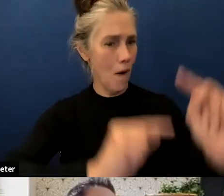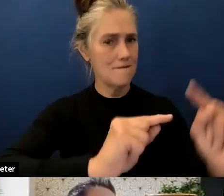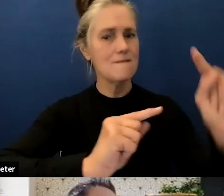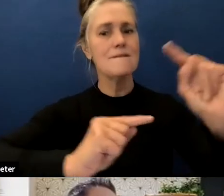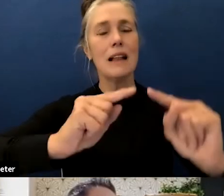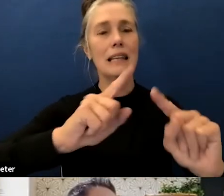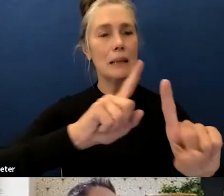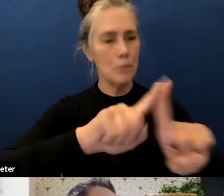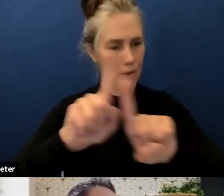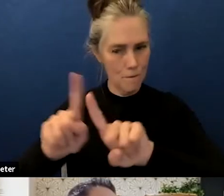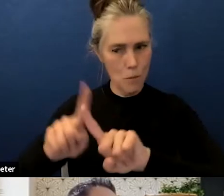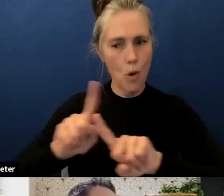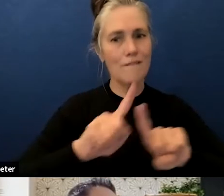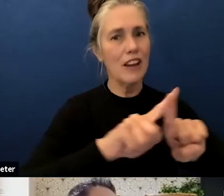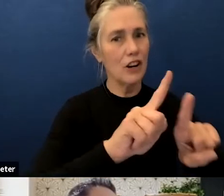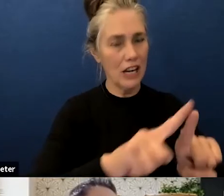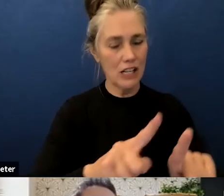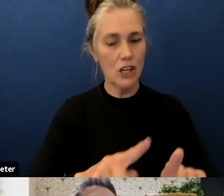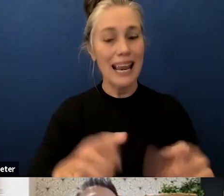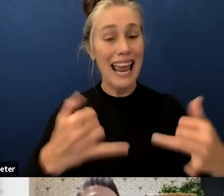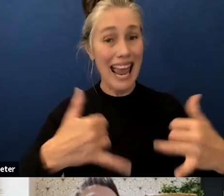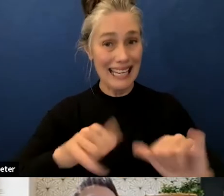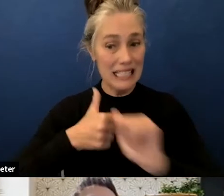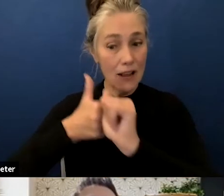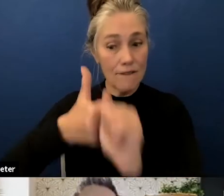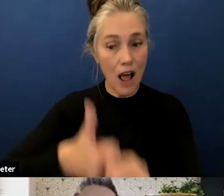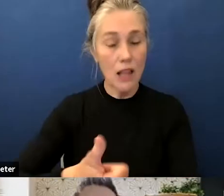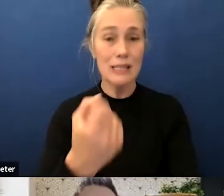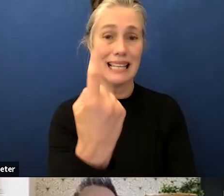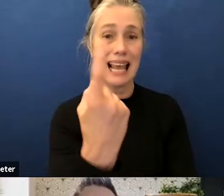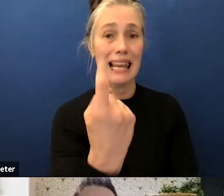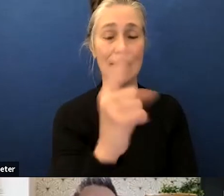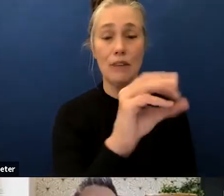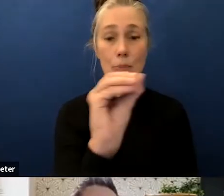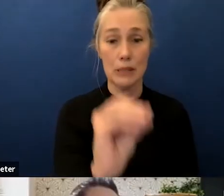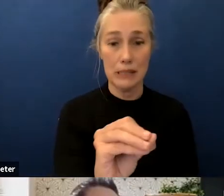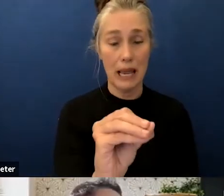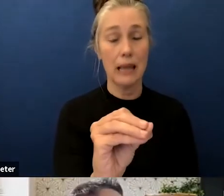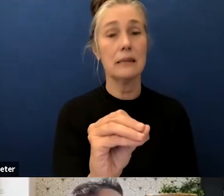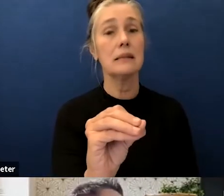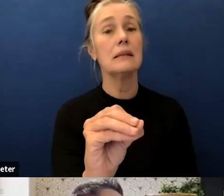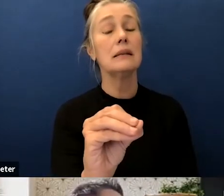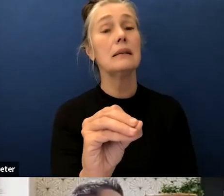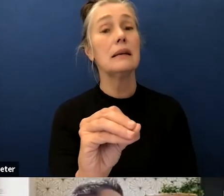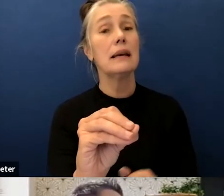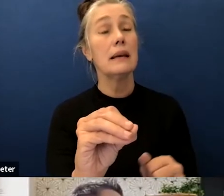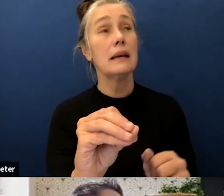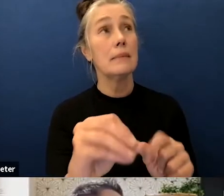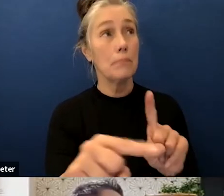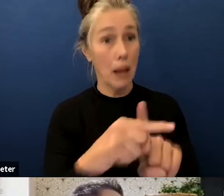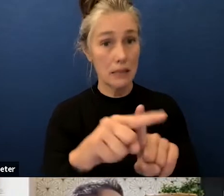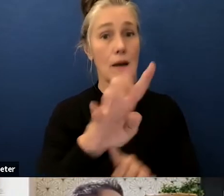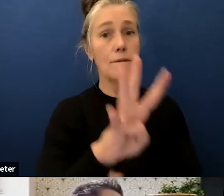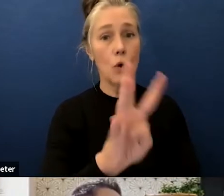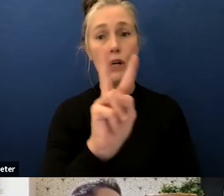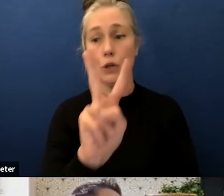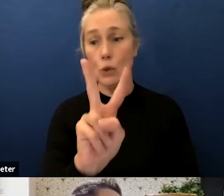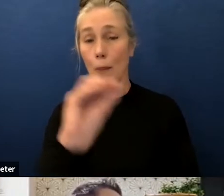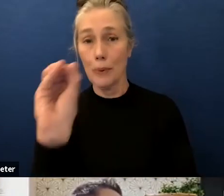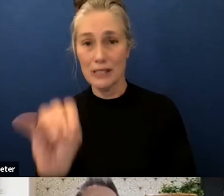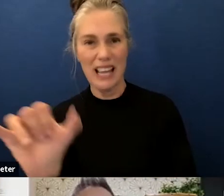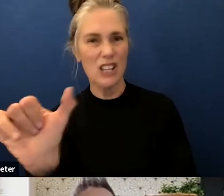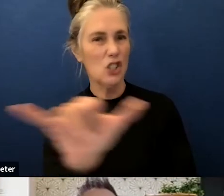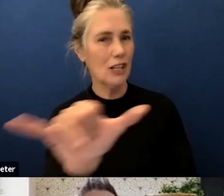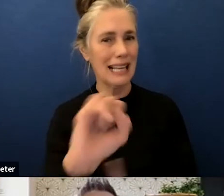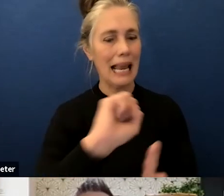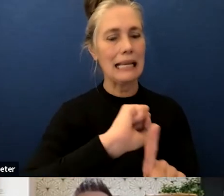the same um 11 to 42 percent in one and two and so that's uh that's